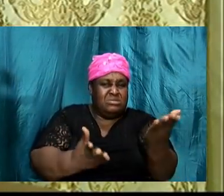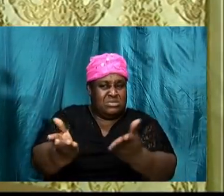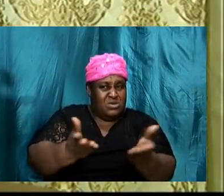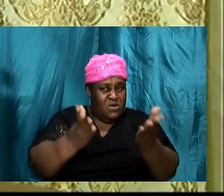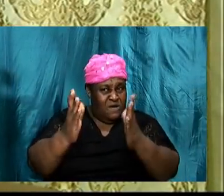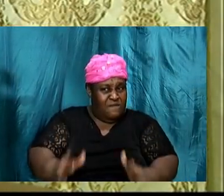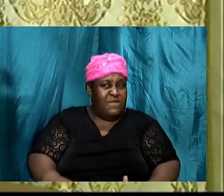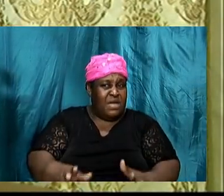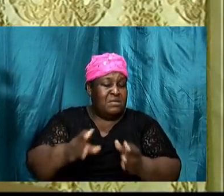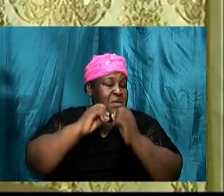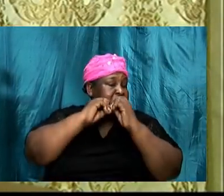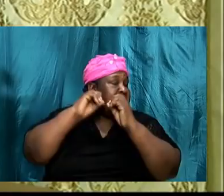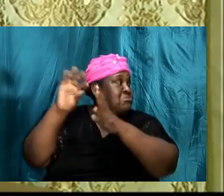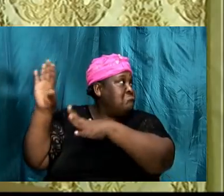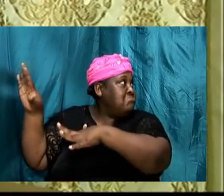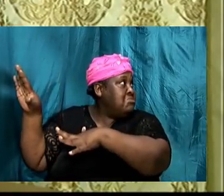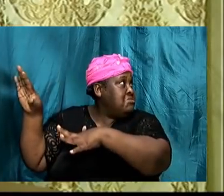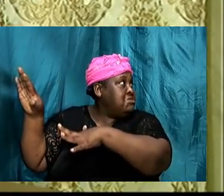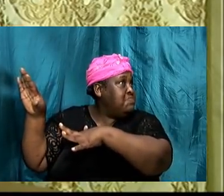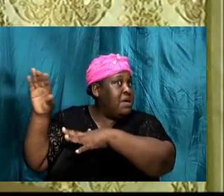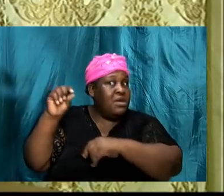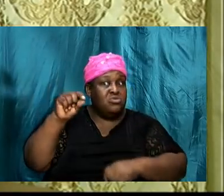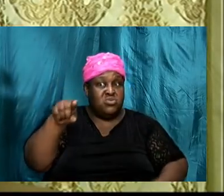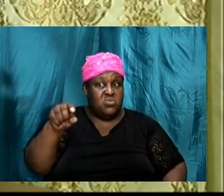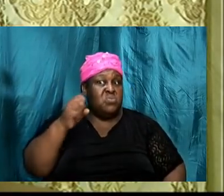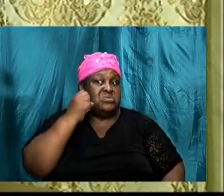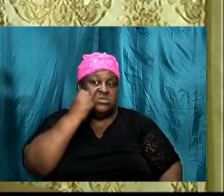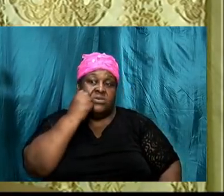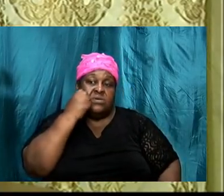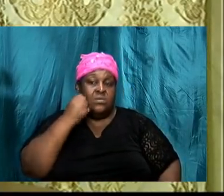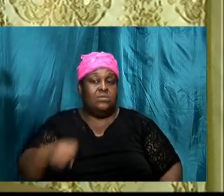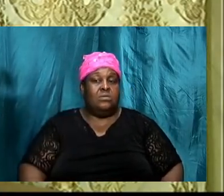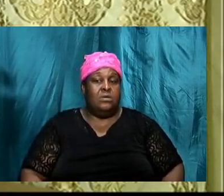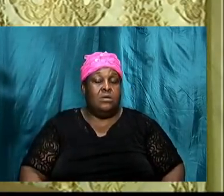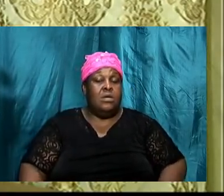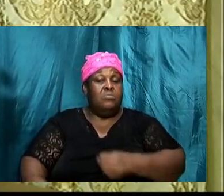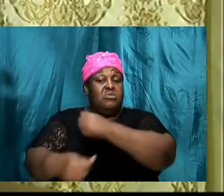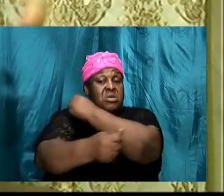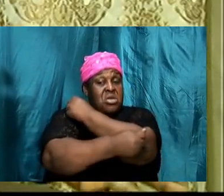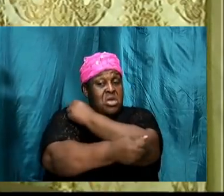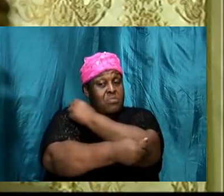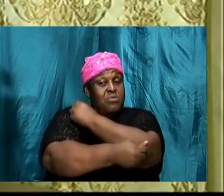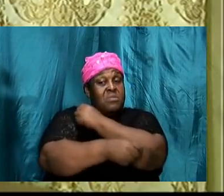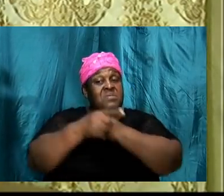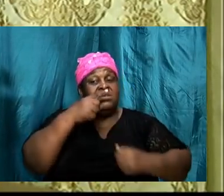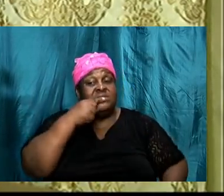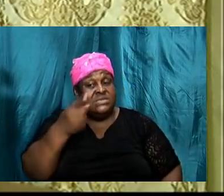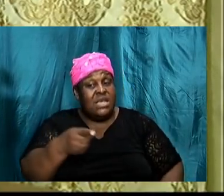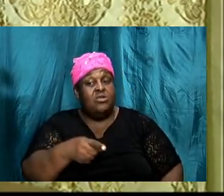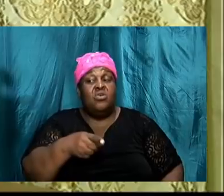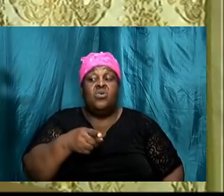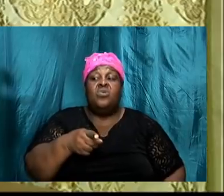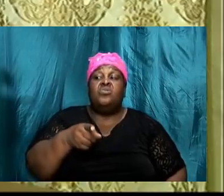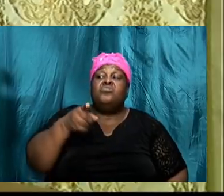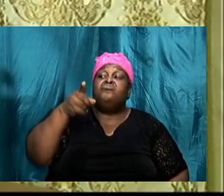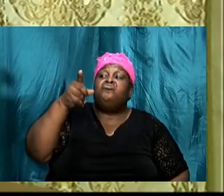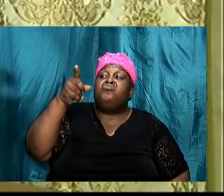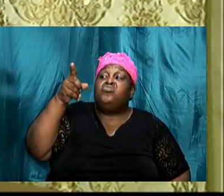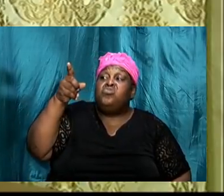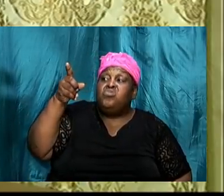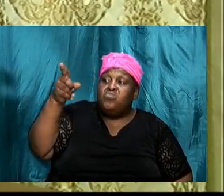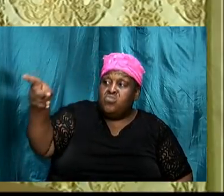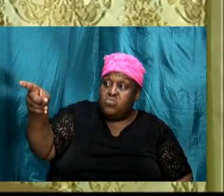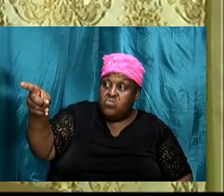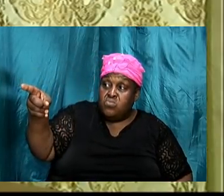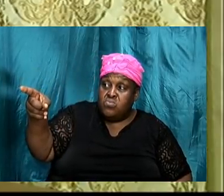believe that Abraham said look here both you need to work it out because it is you giving